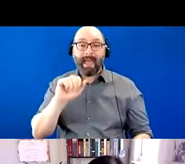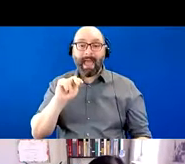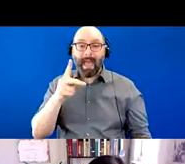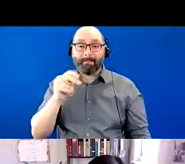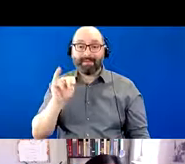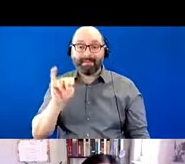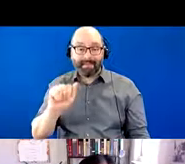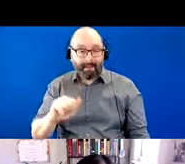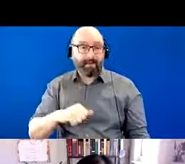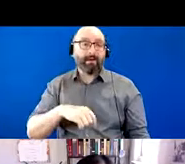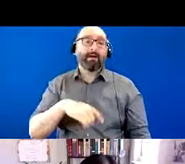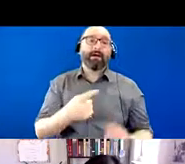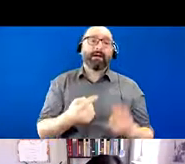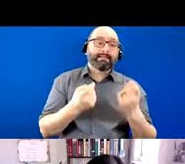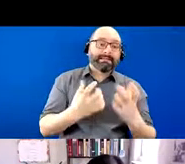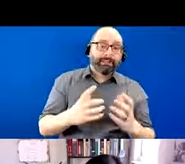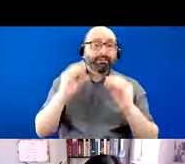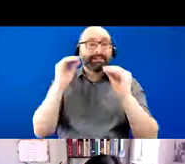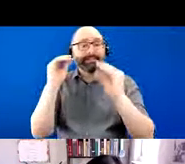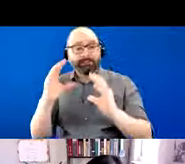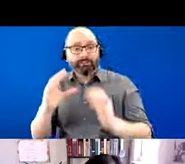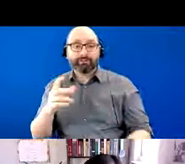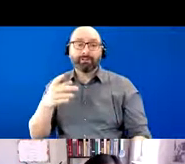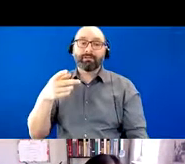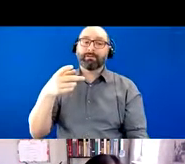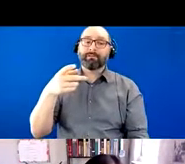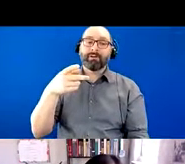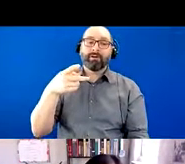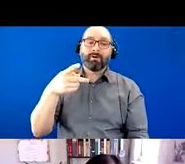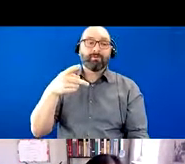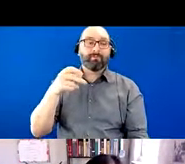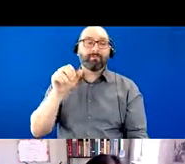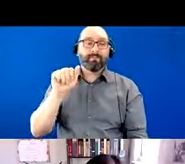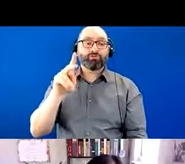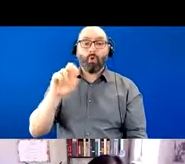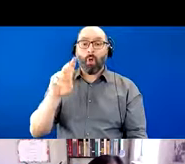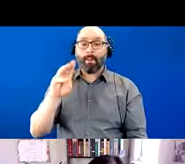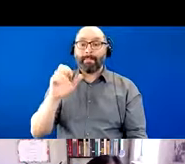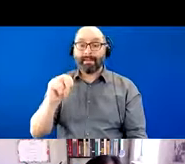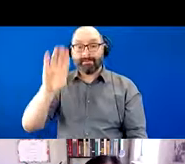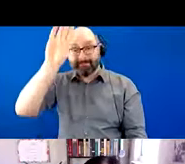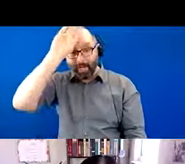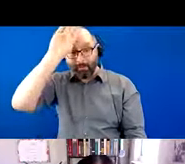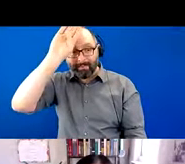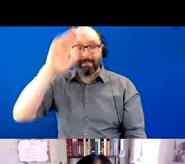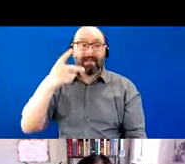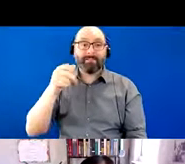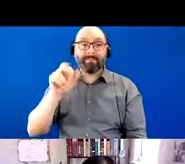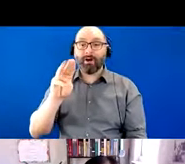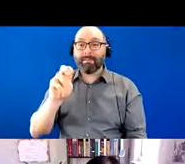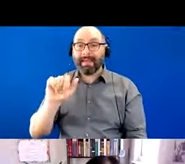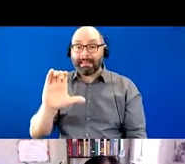patrolman, paramedic and a fireman. In 2013, he started to have some memory issues